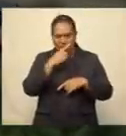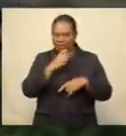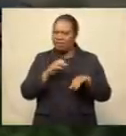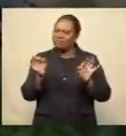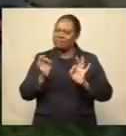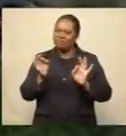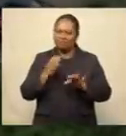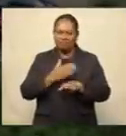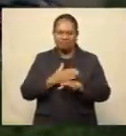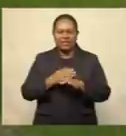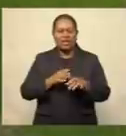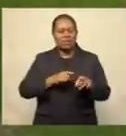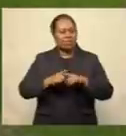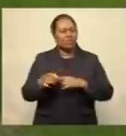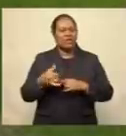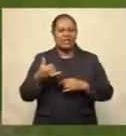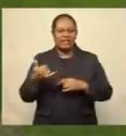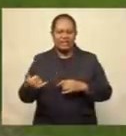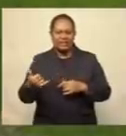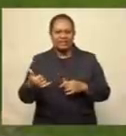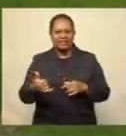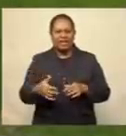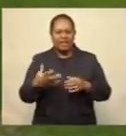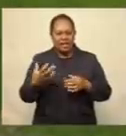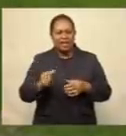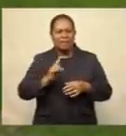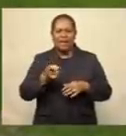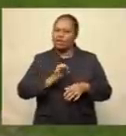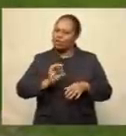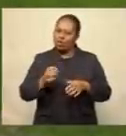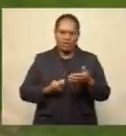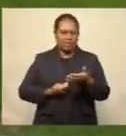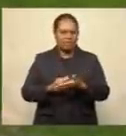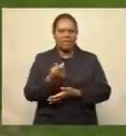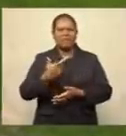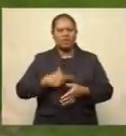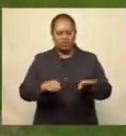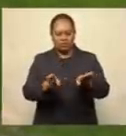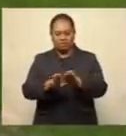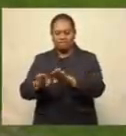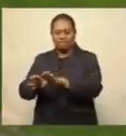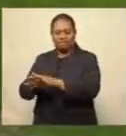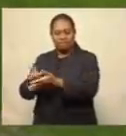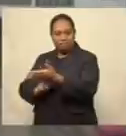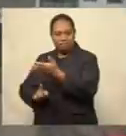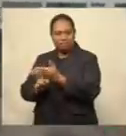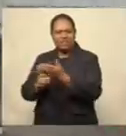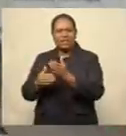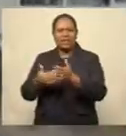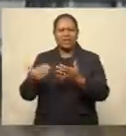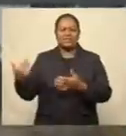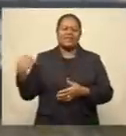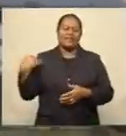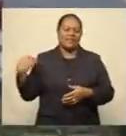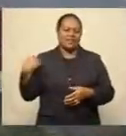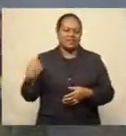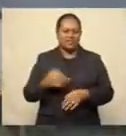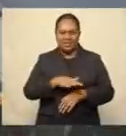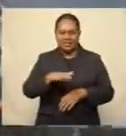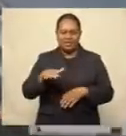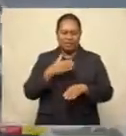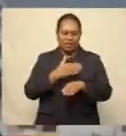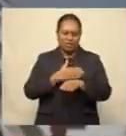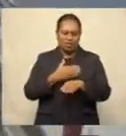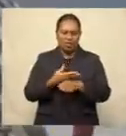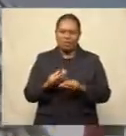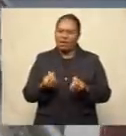are on leave without pay, and a number of businesses have been closed due to lockdowns, affecting their ability to earn an income. Abraham says